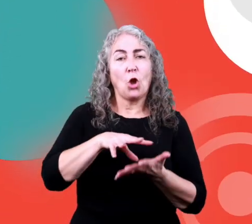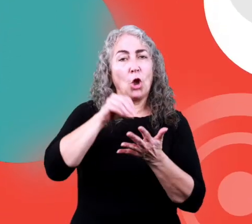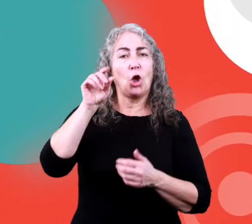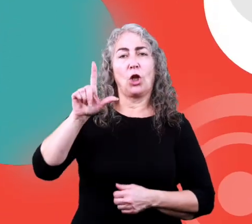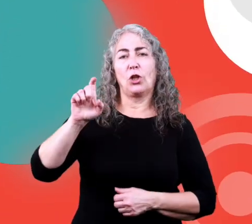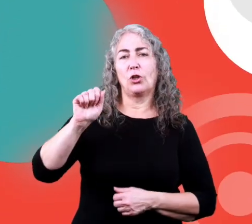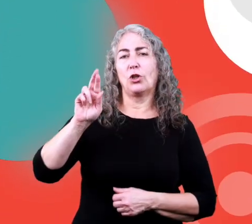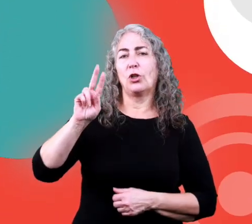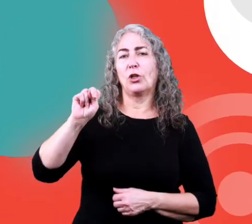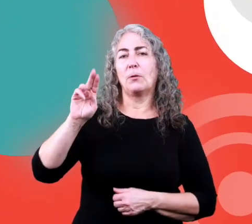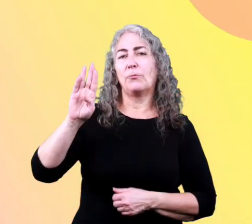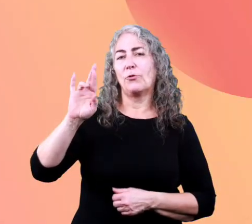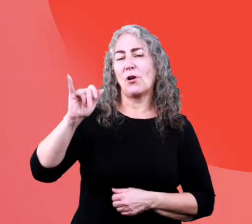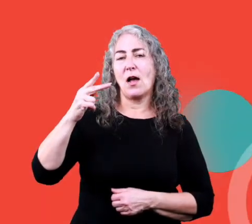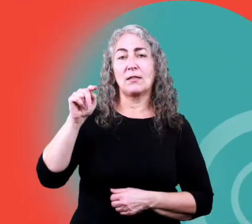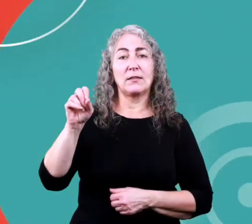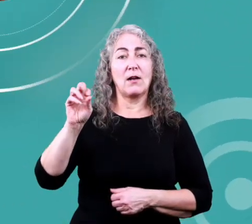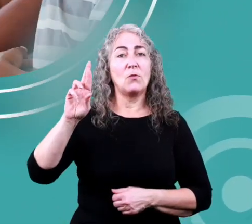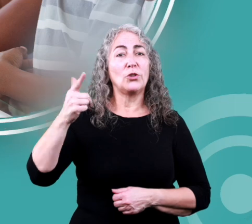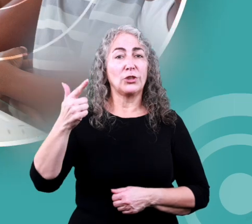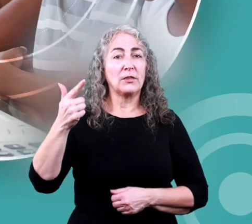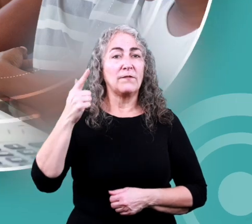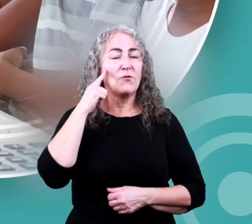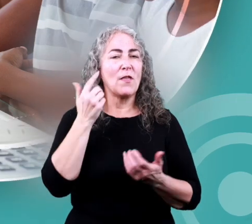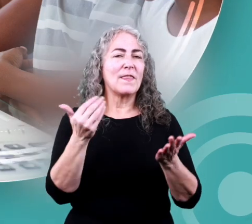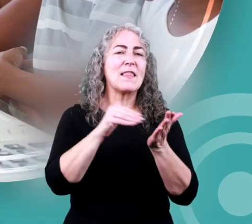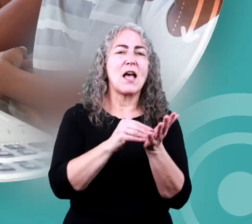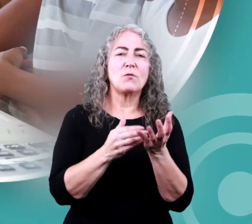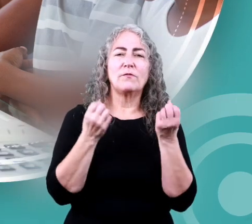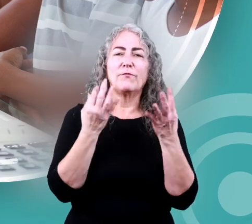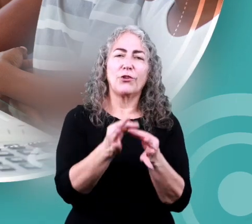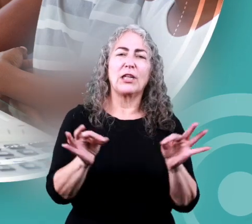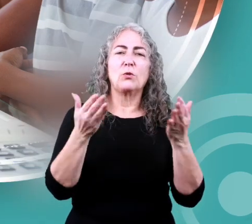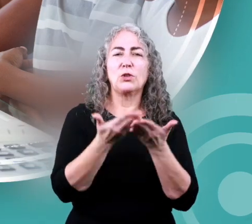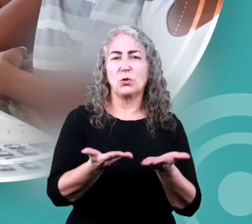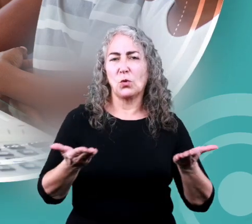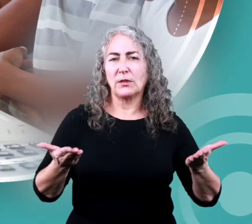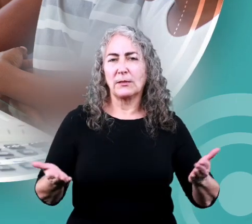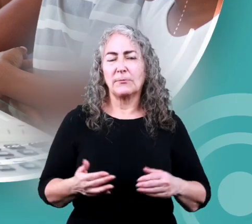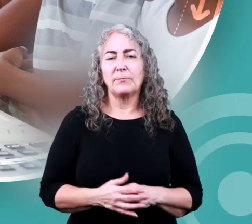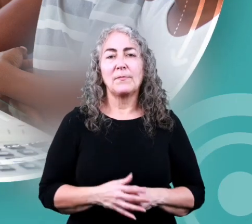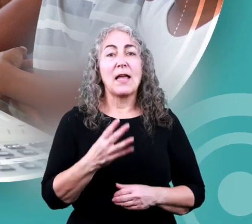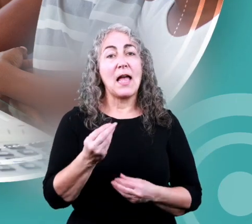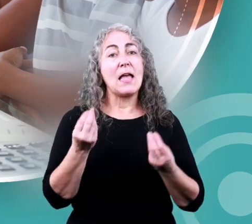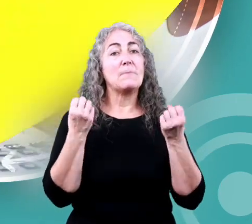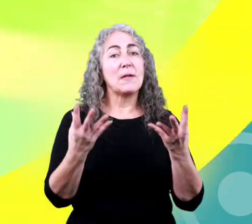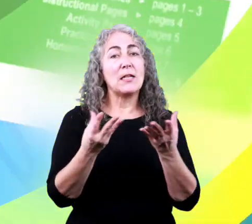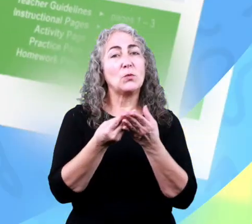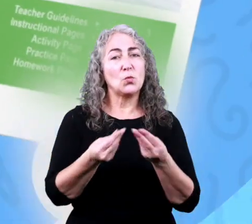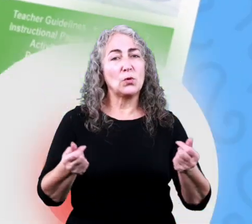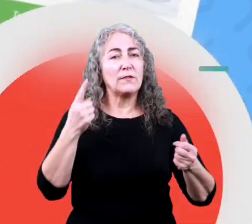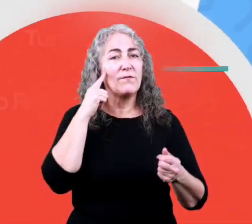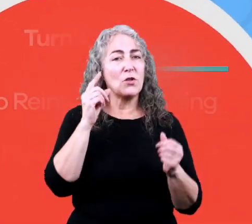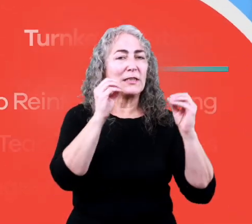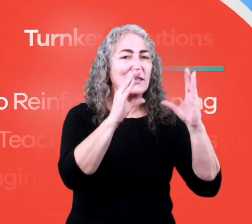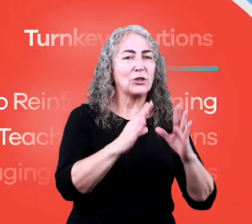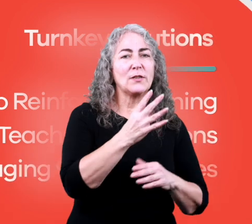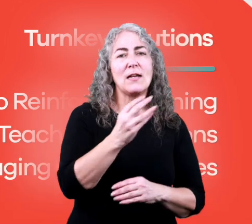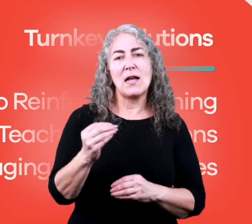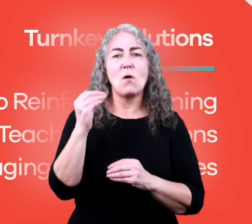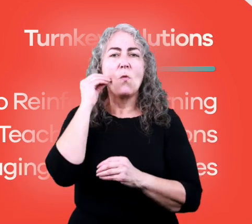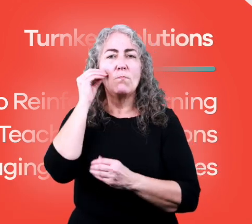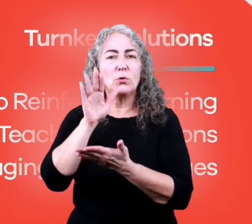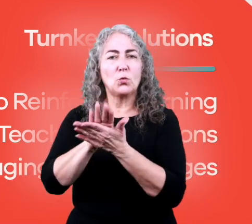with us. Visit us at learnbright.org for thousands of free resources and turnkey